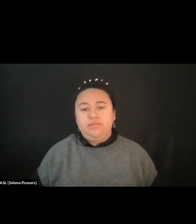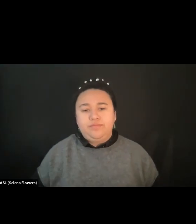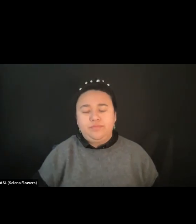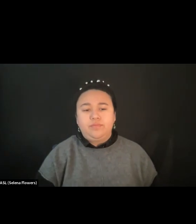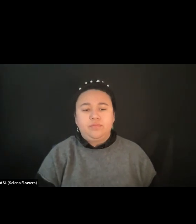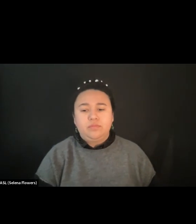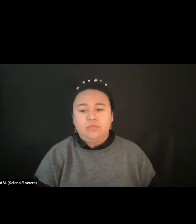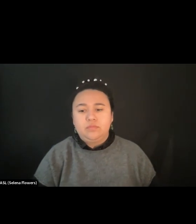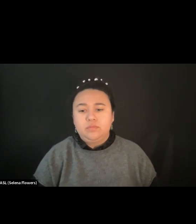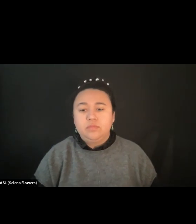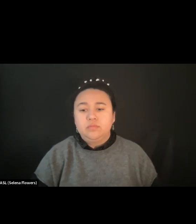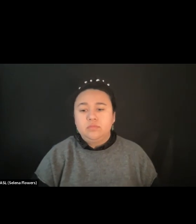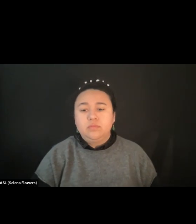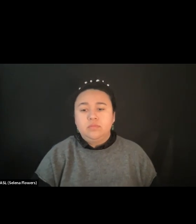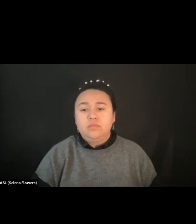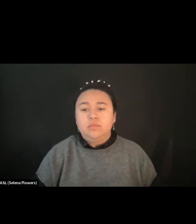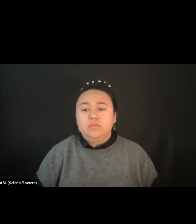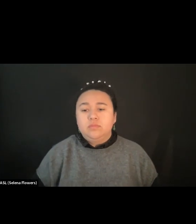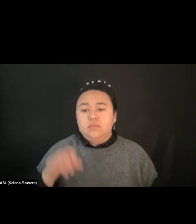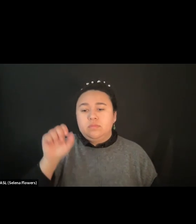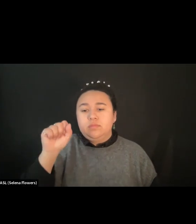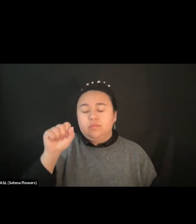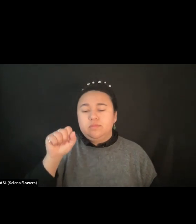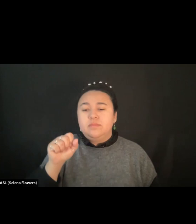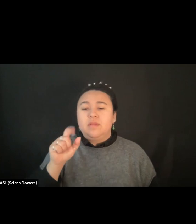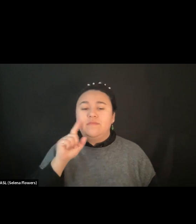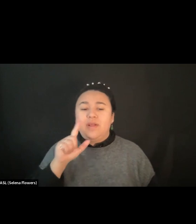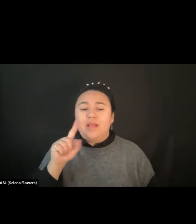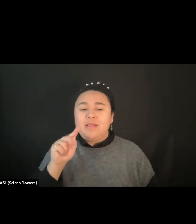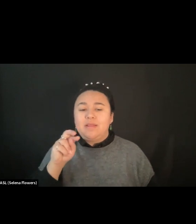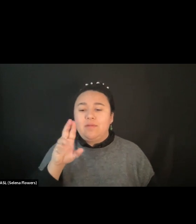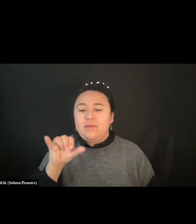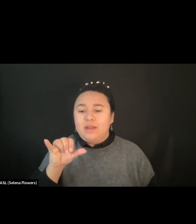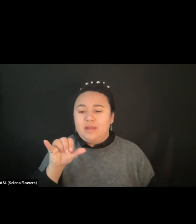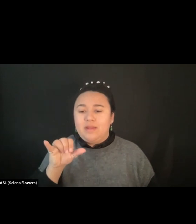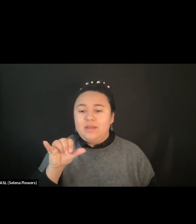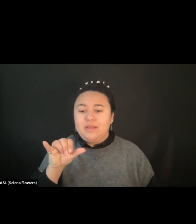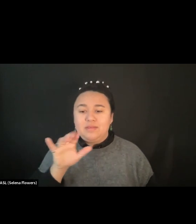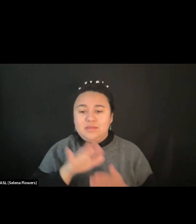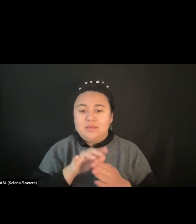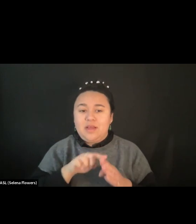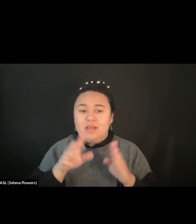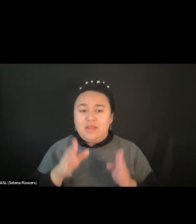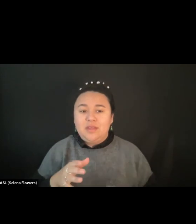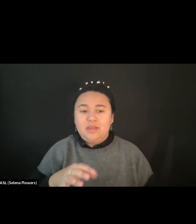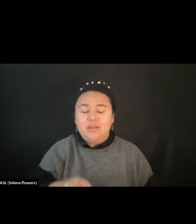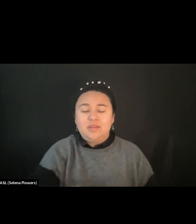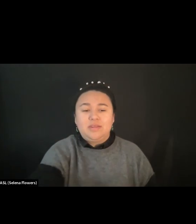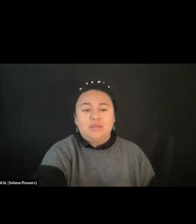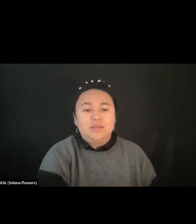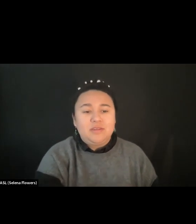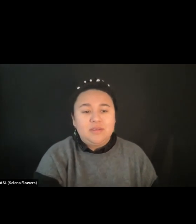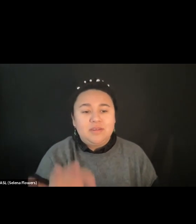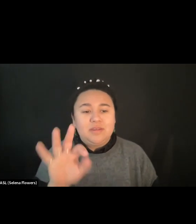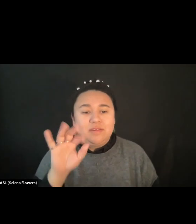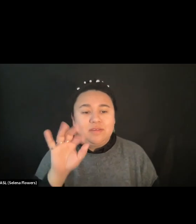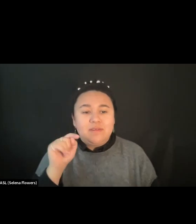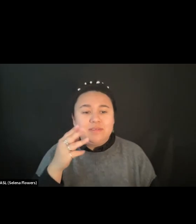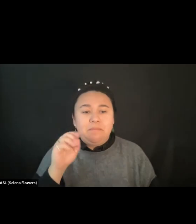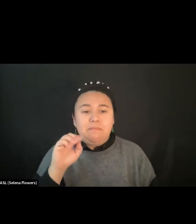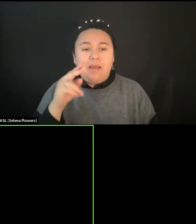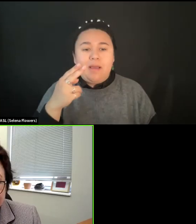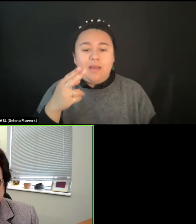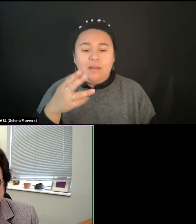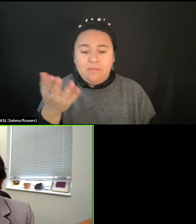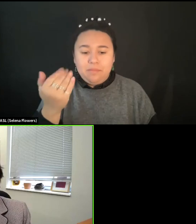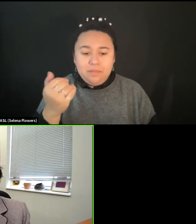Dr. Keshavar, as a literary scholar, please. Yes. Thank you so much for, I know that I'm not supposed